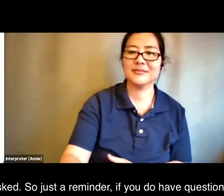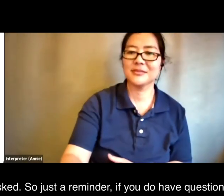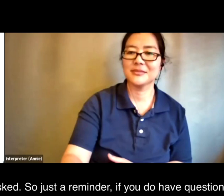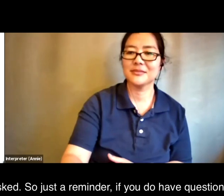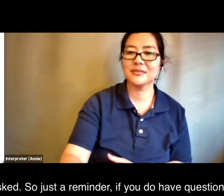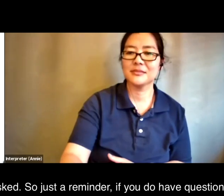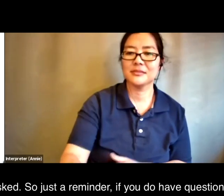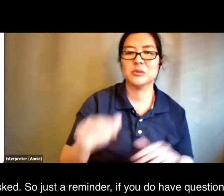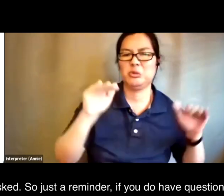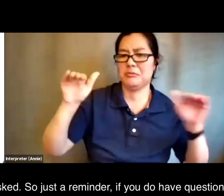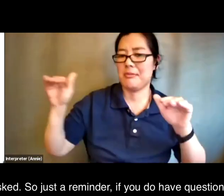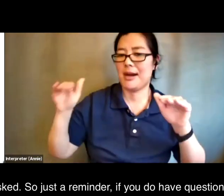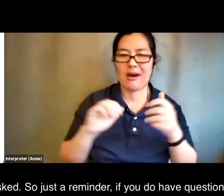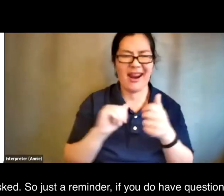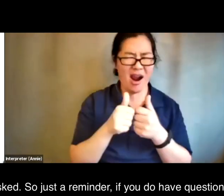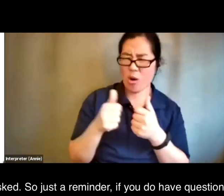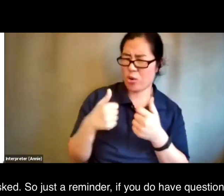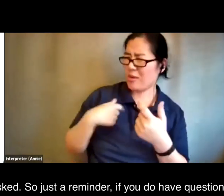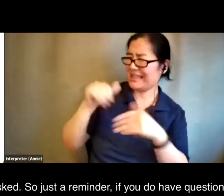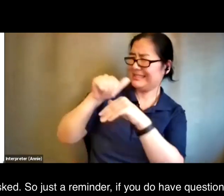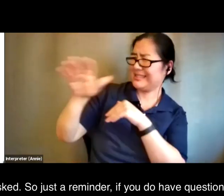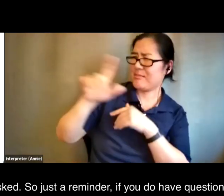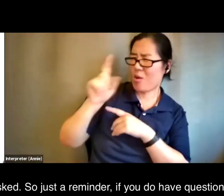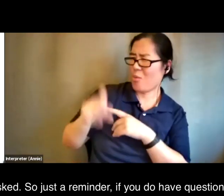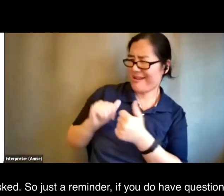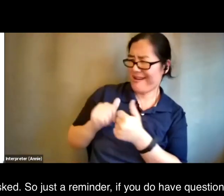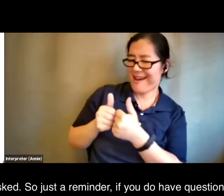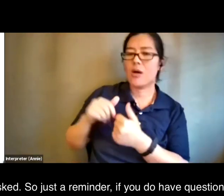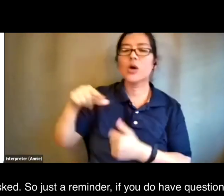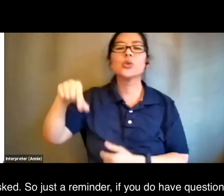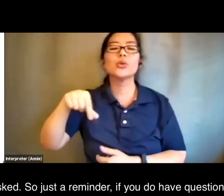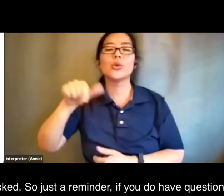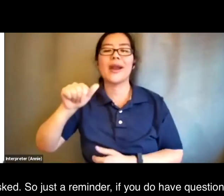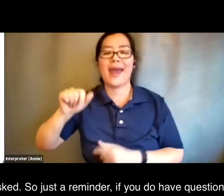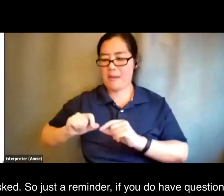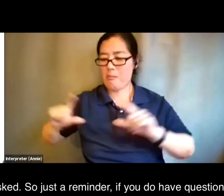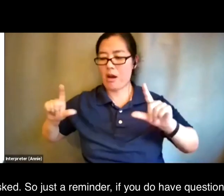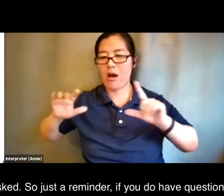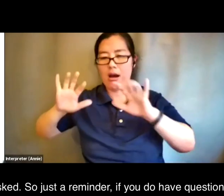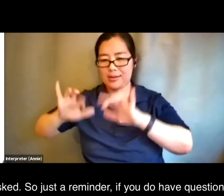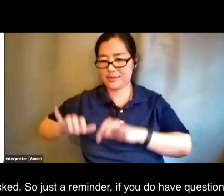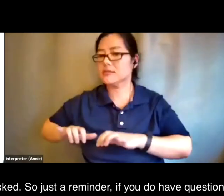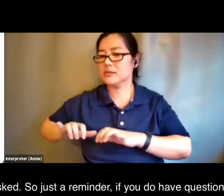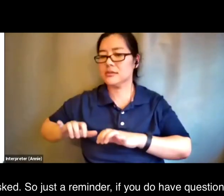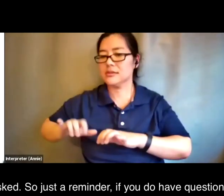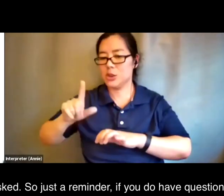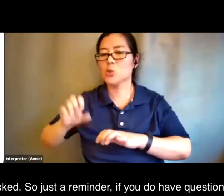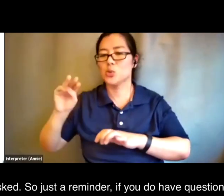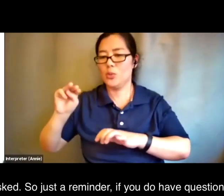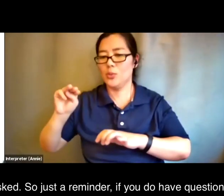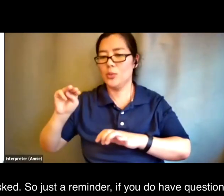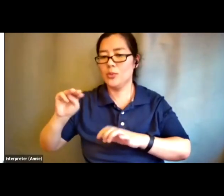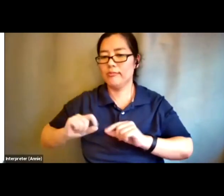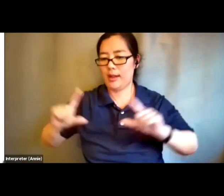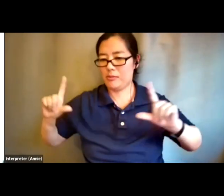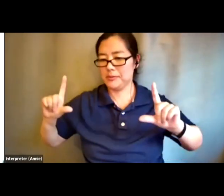our panelists you are able to send those into the question and answer box in the zoom platform so i want to